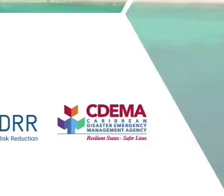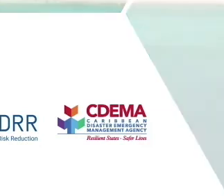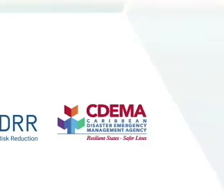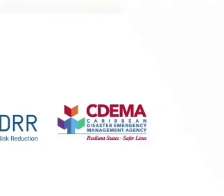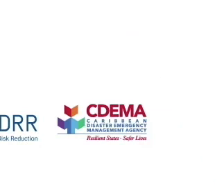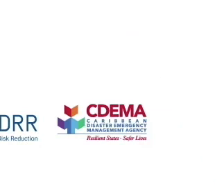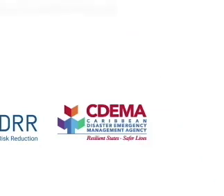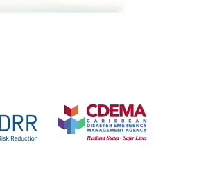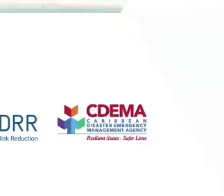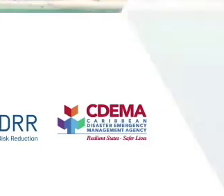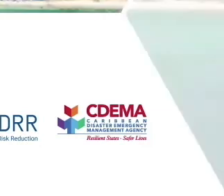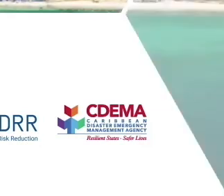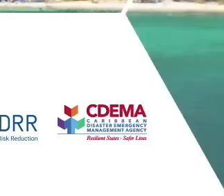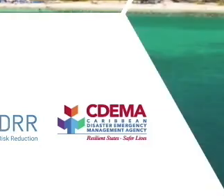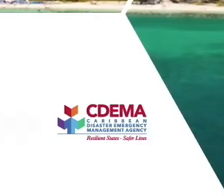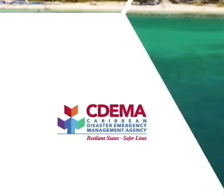thank